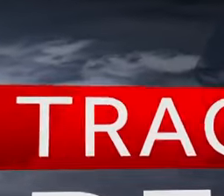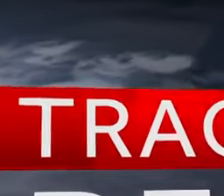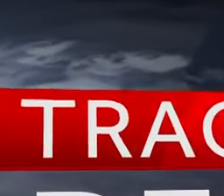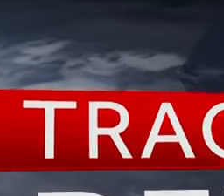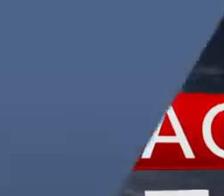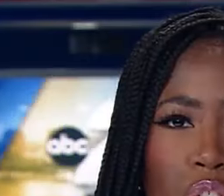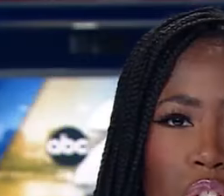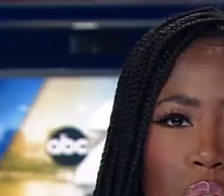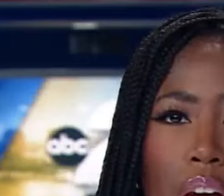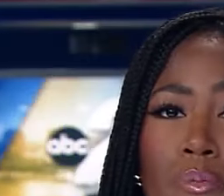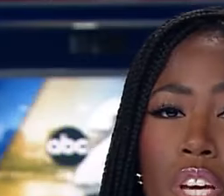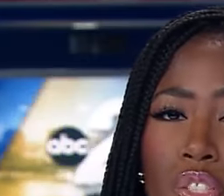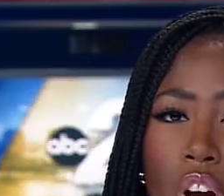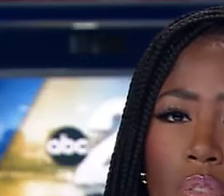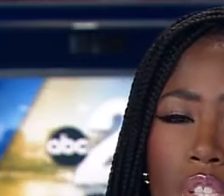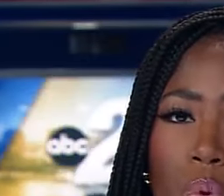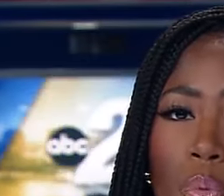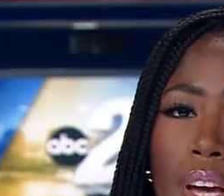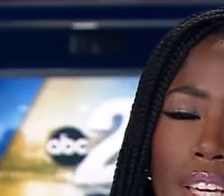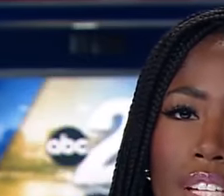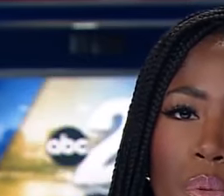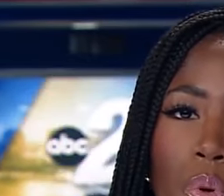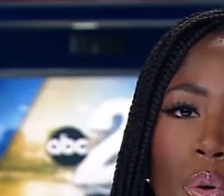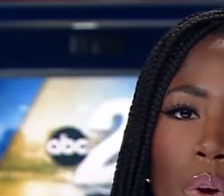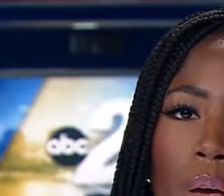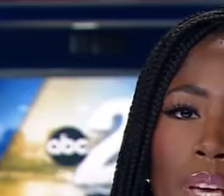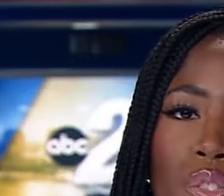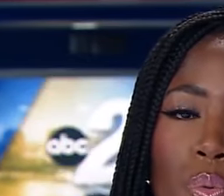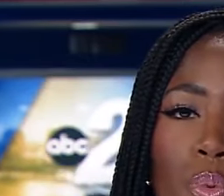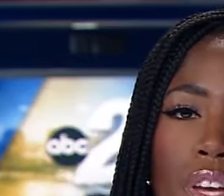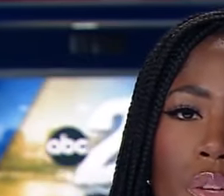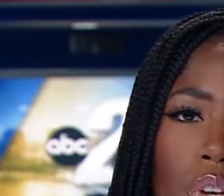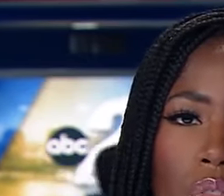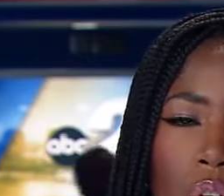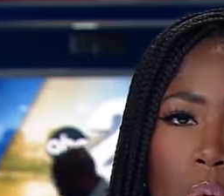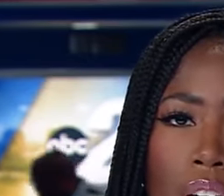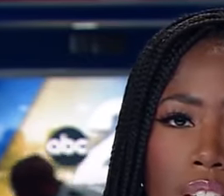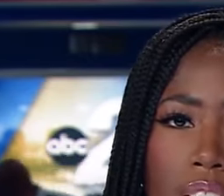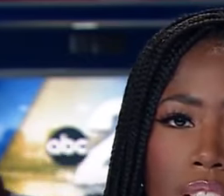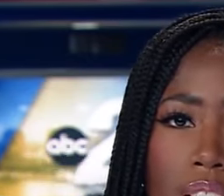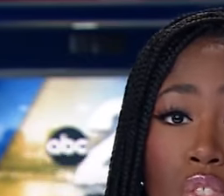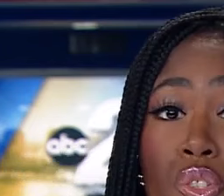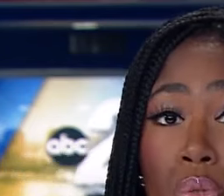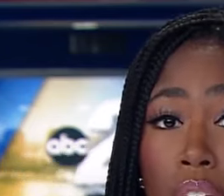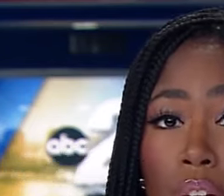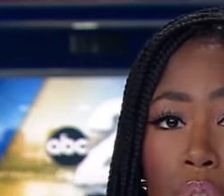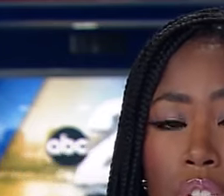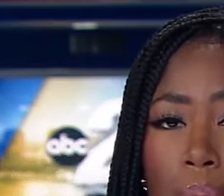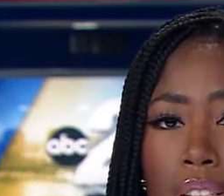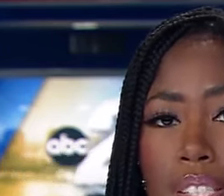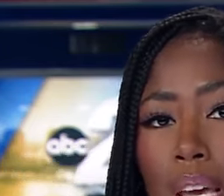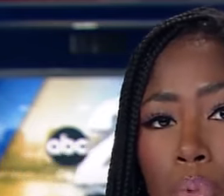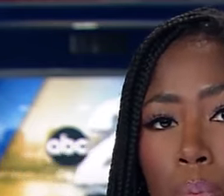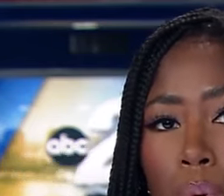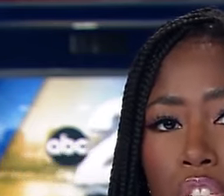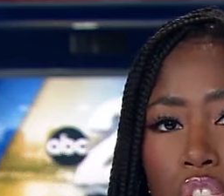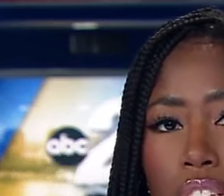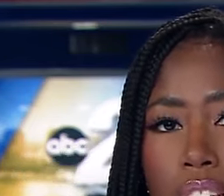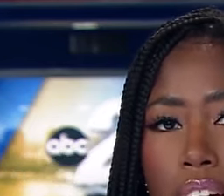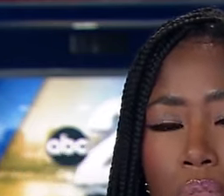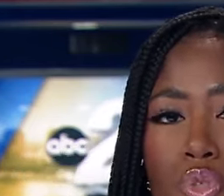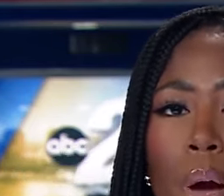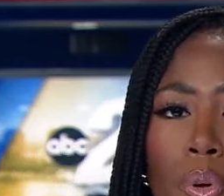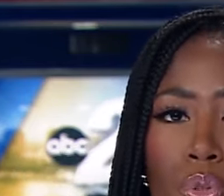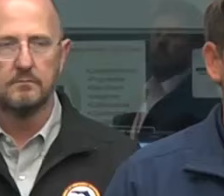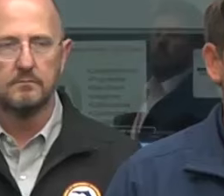Good afternoon, I'm Jay Jarvis. We're breaking into programming to bring you Governor Ron DeSantis' news conference about state preparations